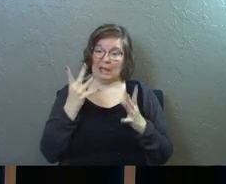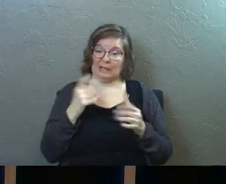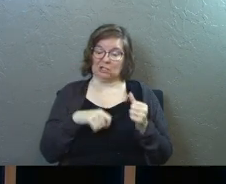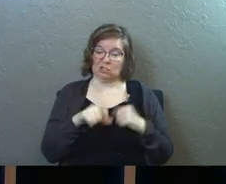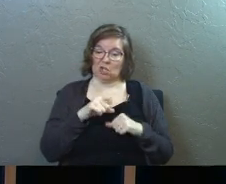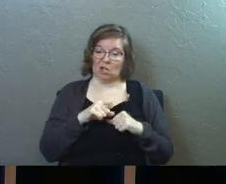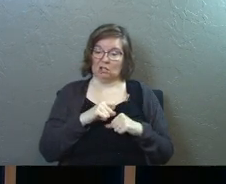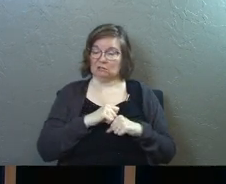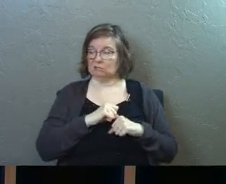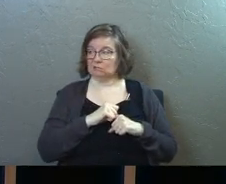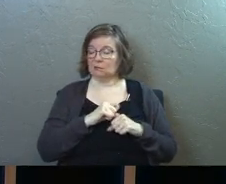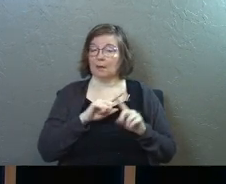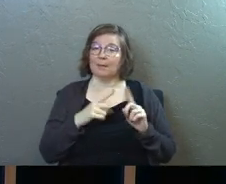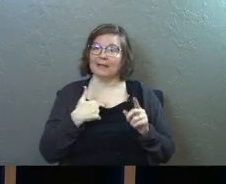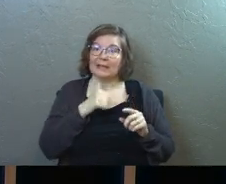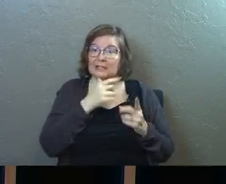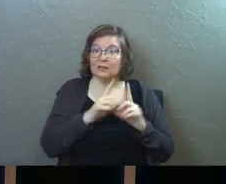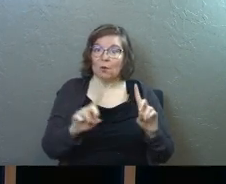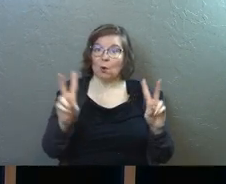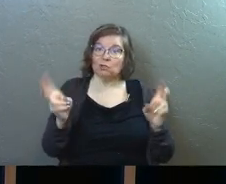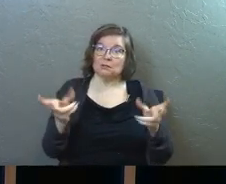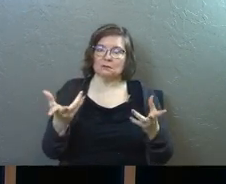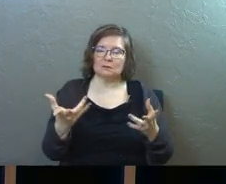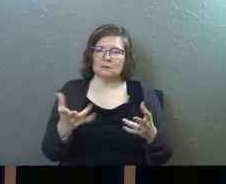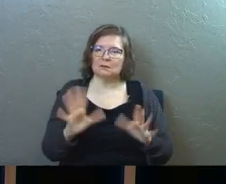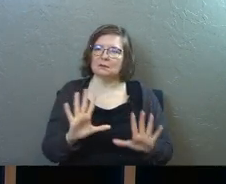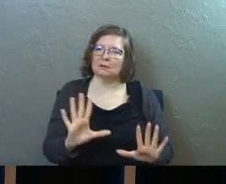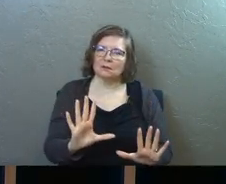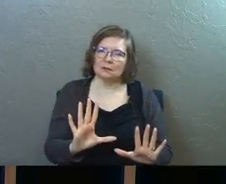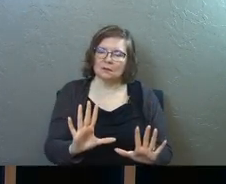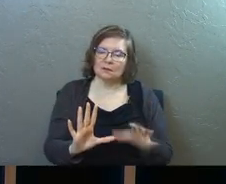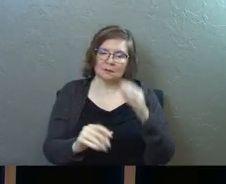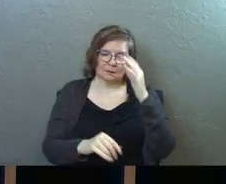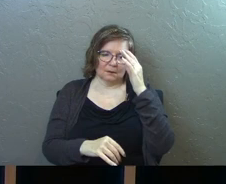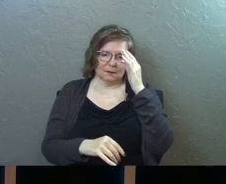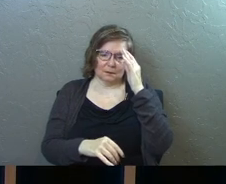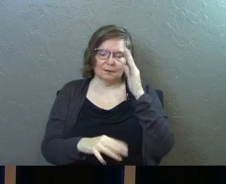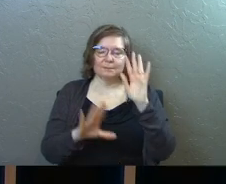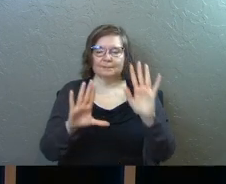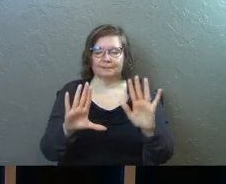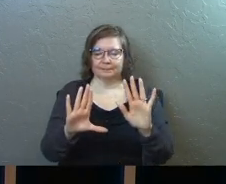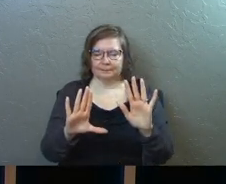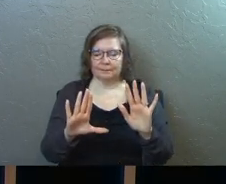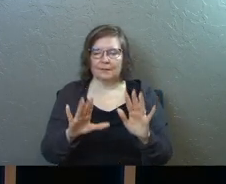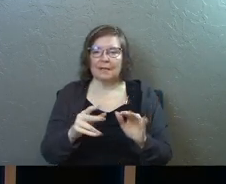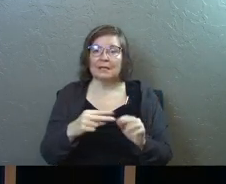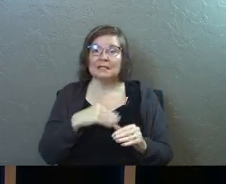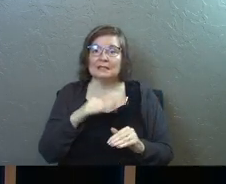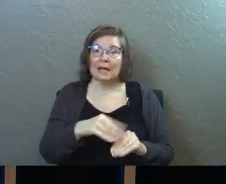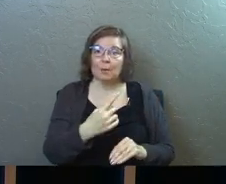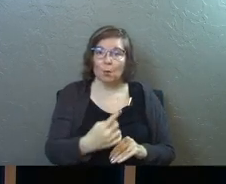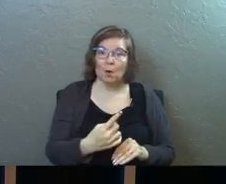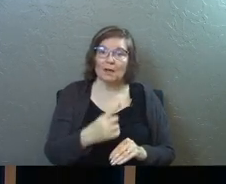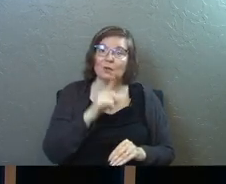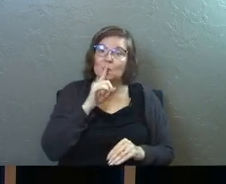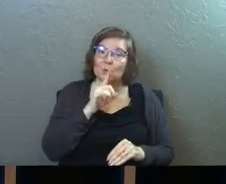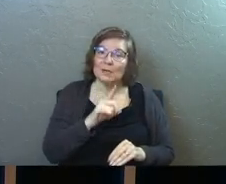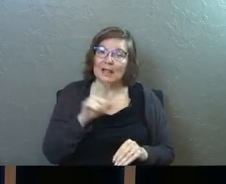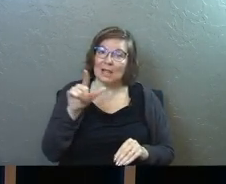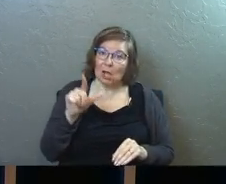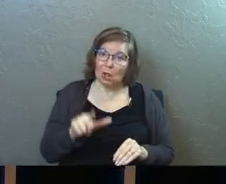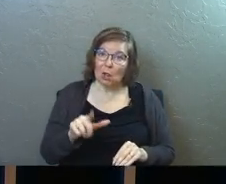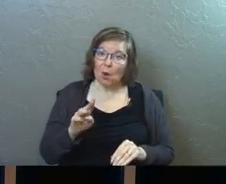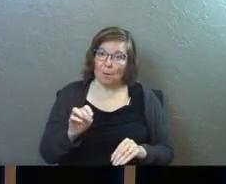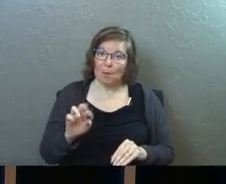other's guts but they didn't get divorced so here's the thing step one is a really